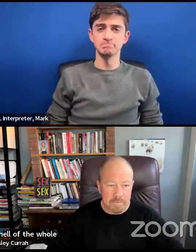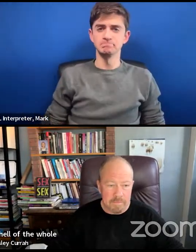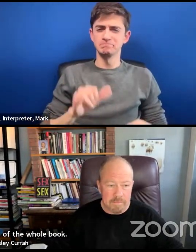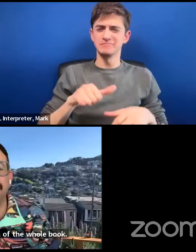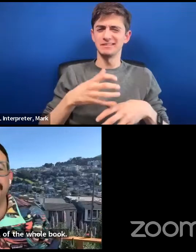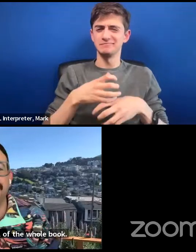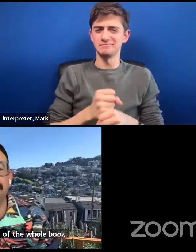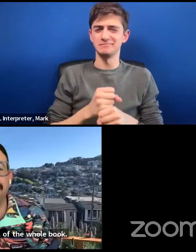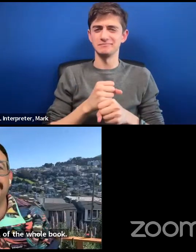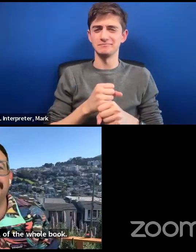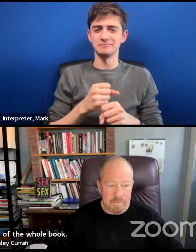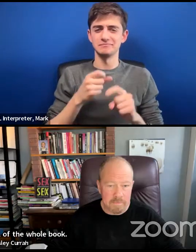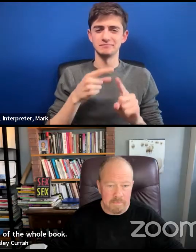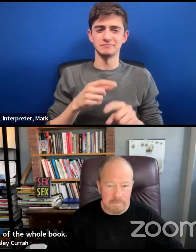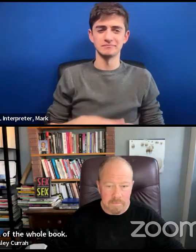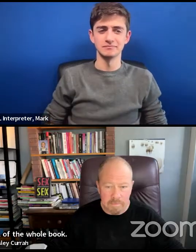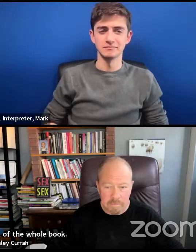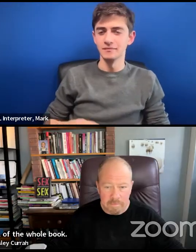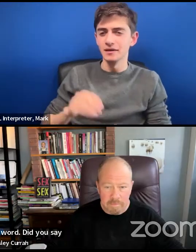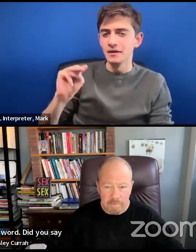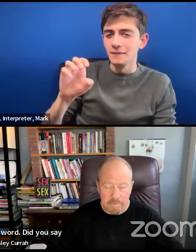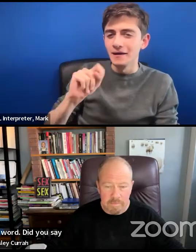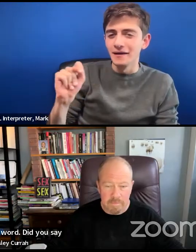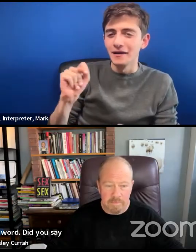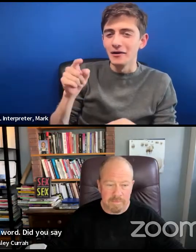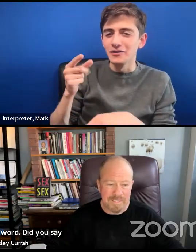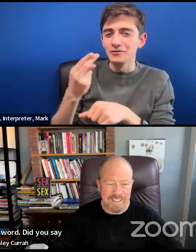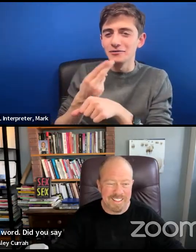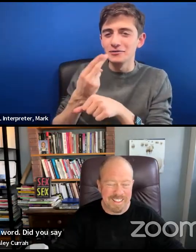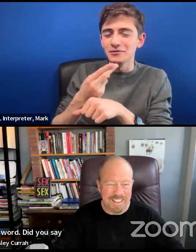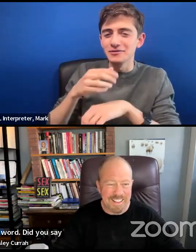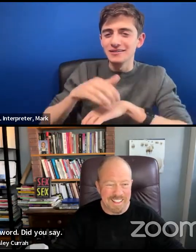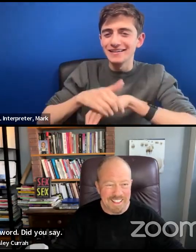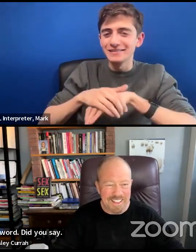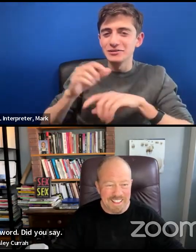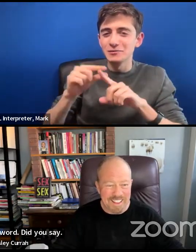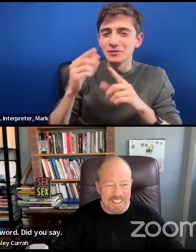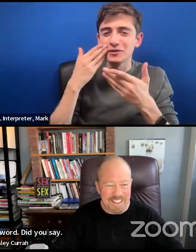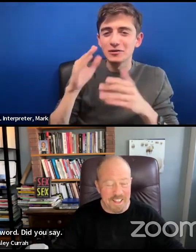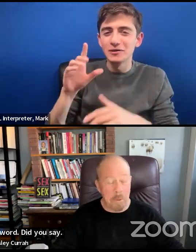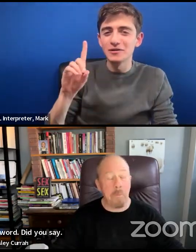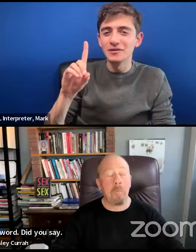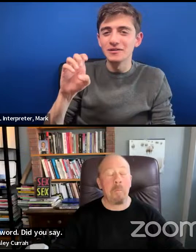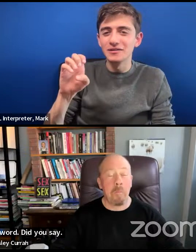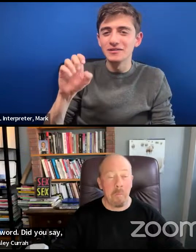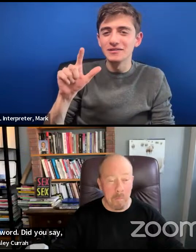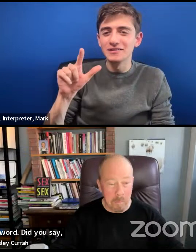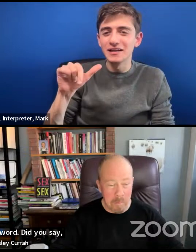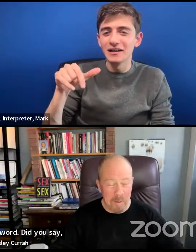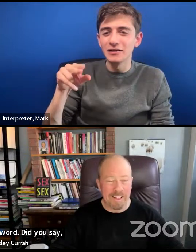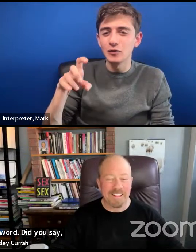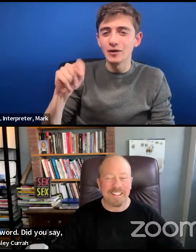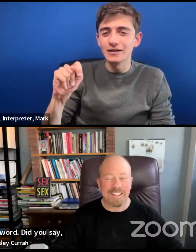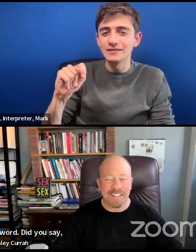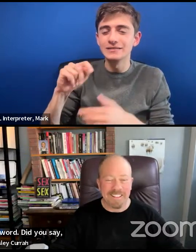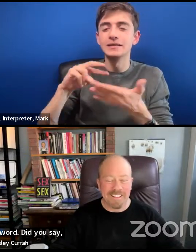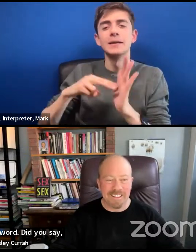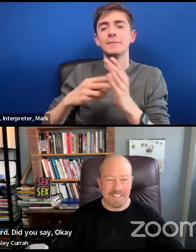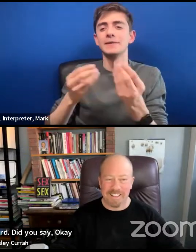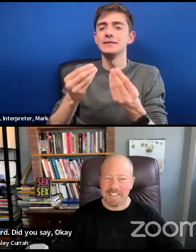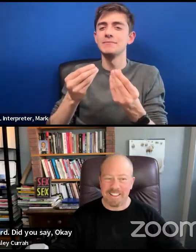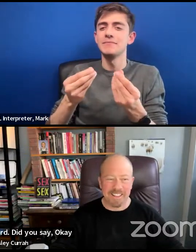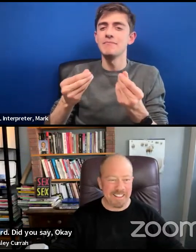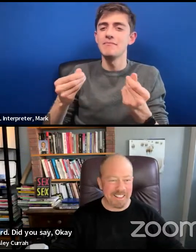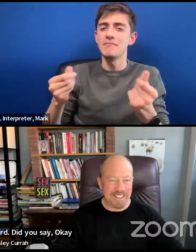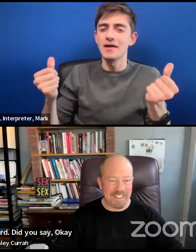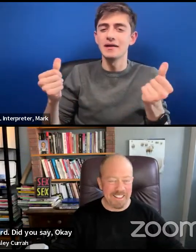Ramsey, teach me a new word. Did you say deliquess? Yes. To like liquefy or melt. Did you know that